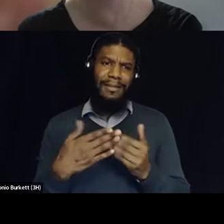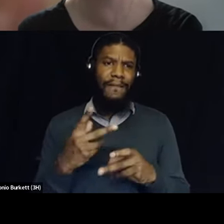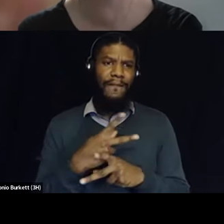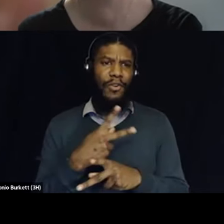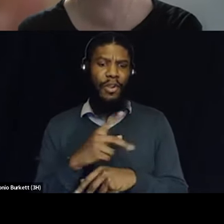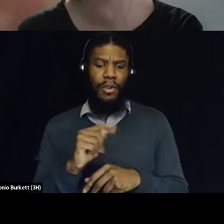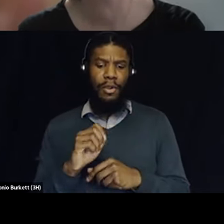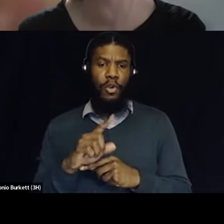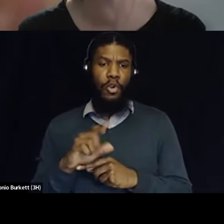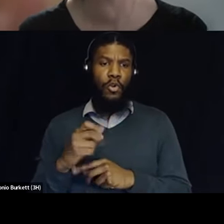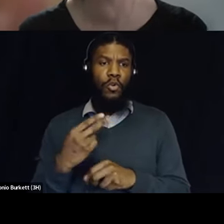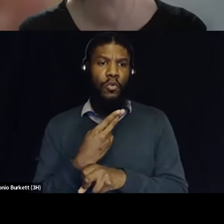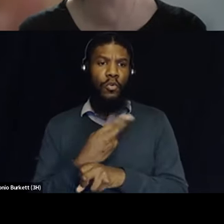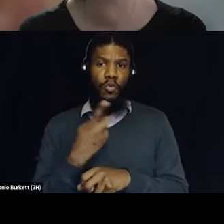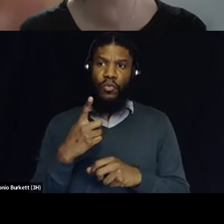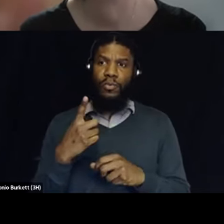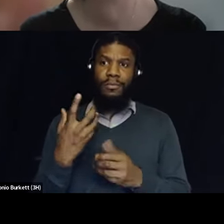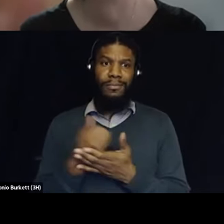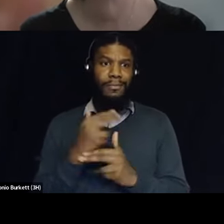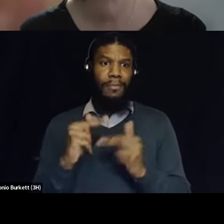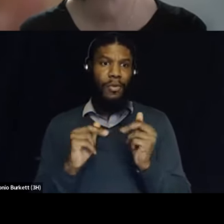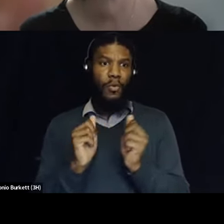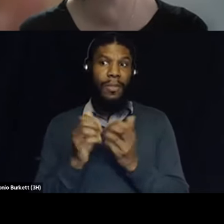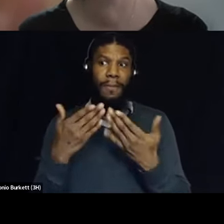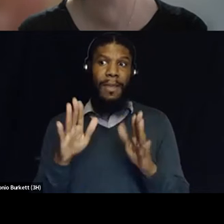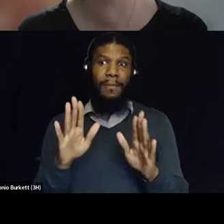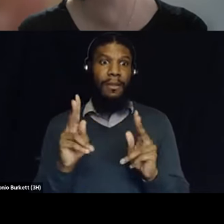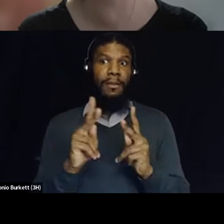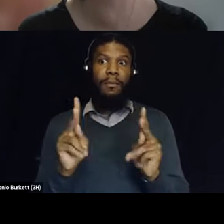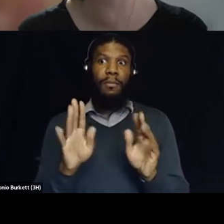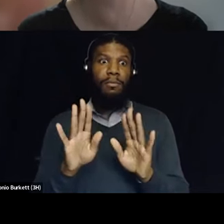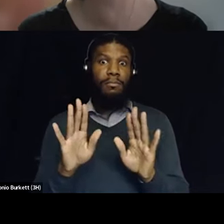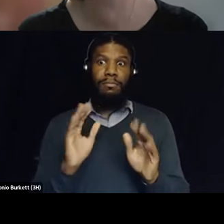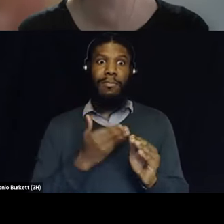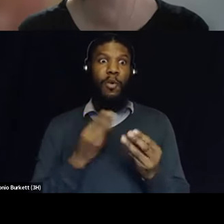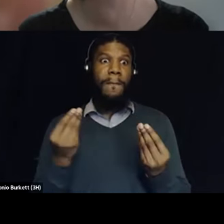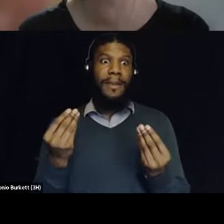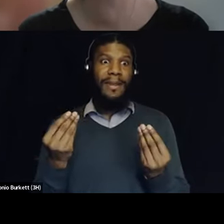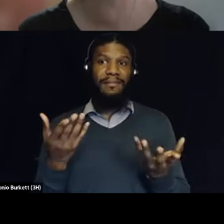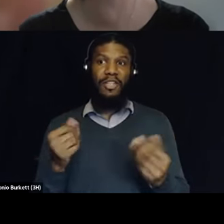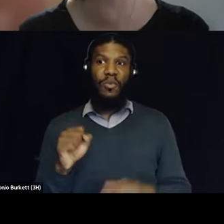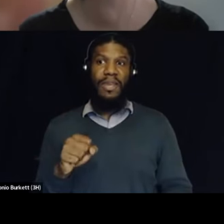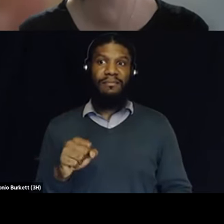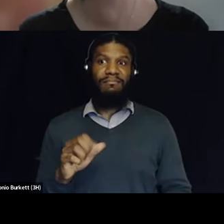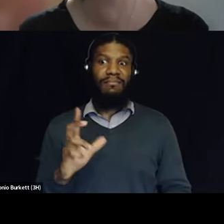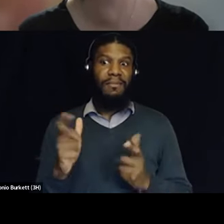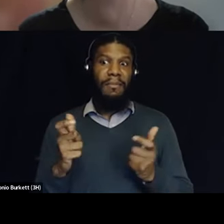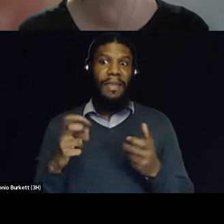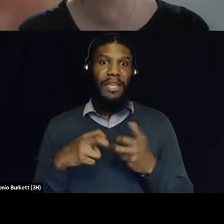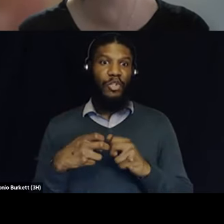public money um yeah yeah so that is a big issue